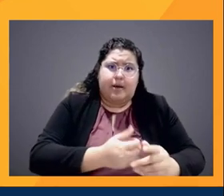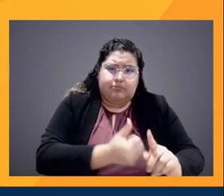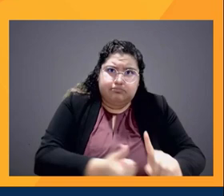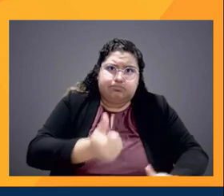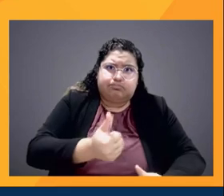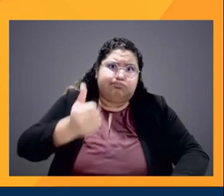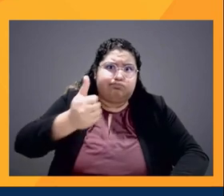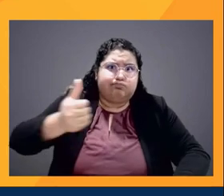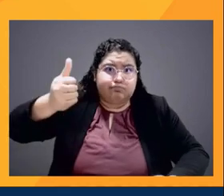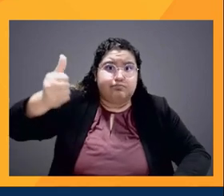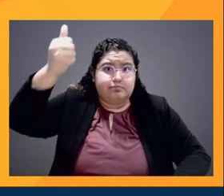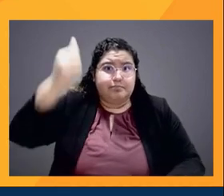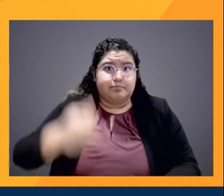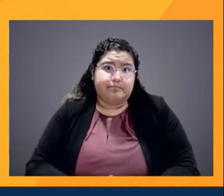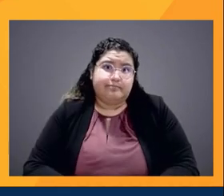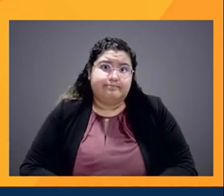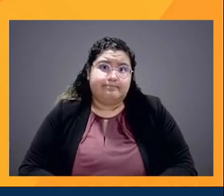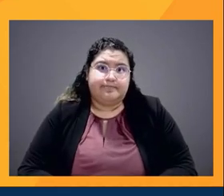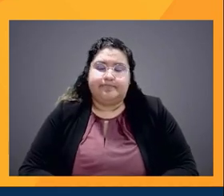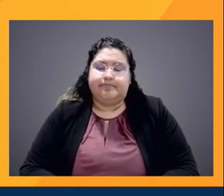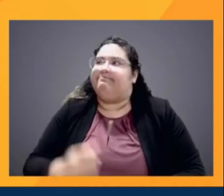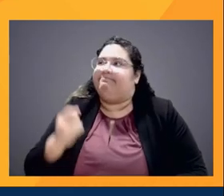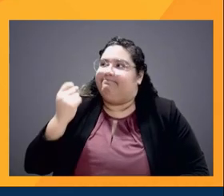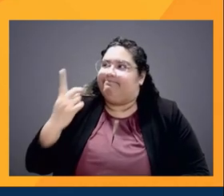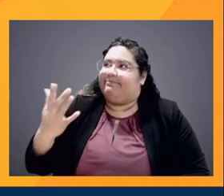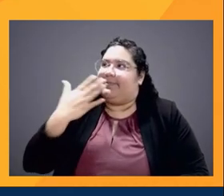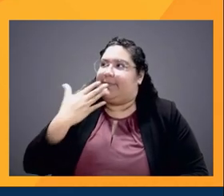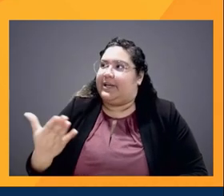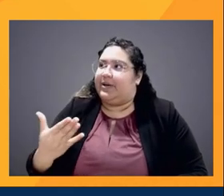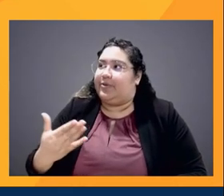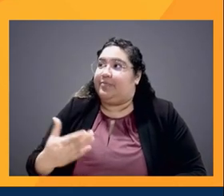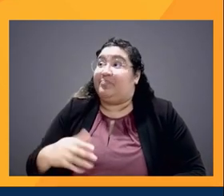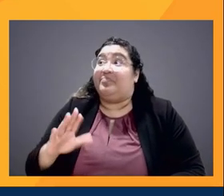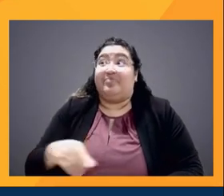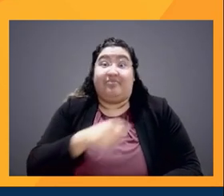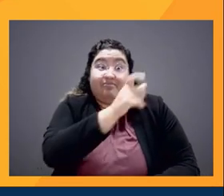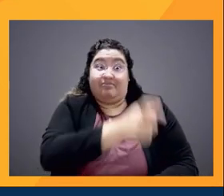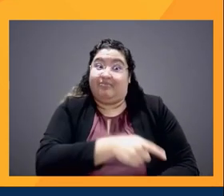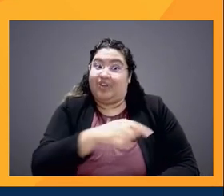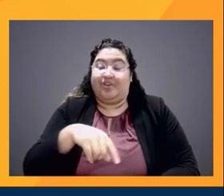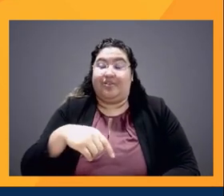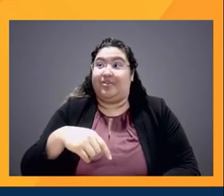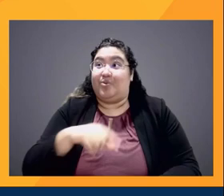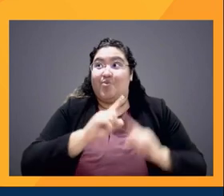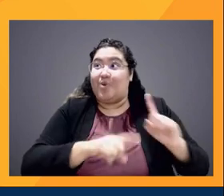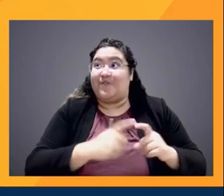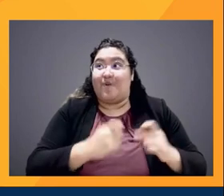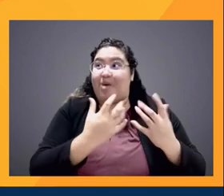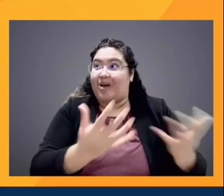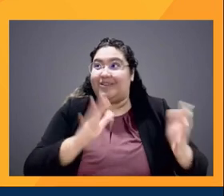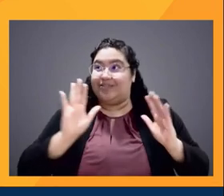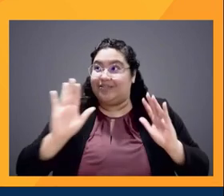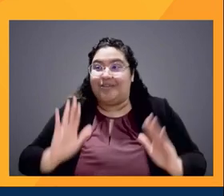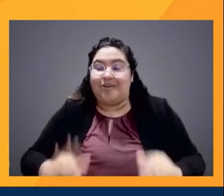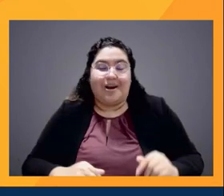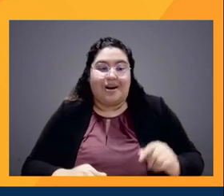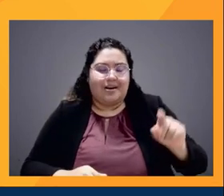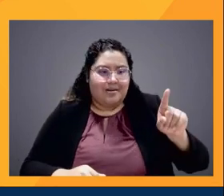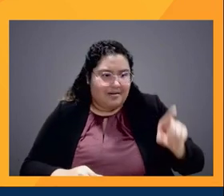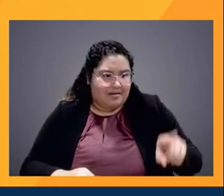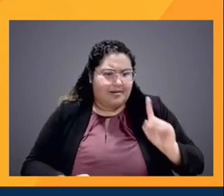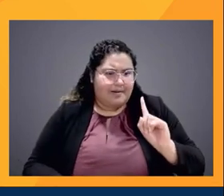Got it. Thank you so much for that. You guys, we have some great Q and A's from our audience. They're, let's see here.